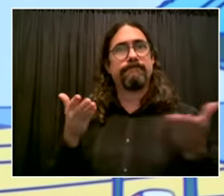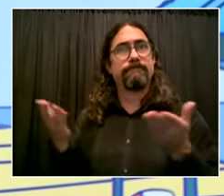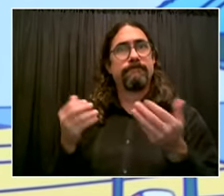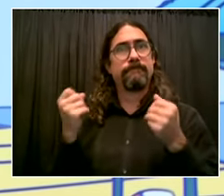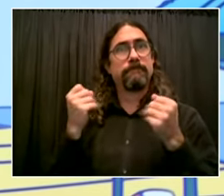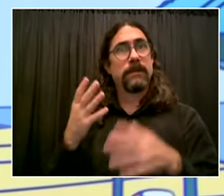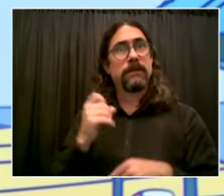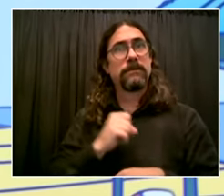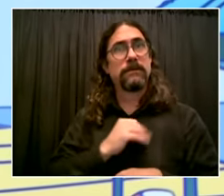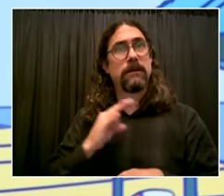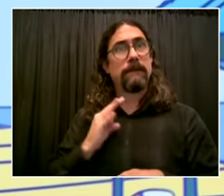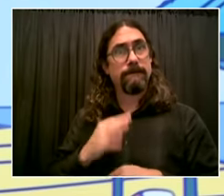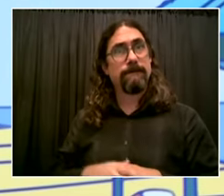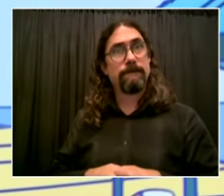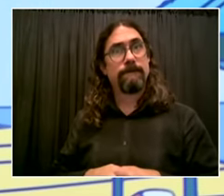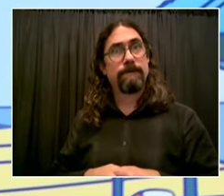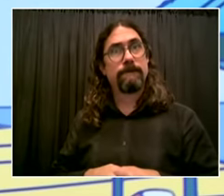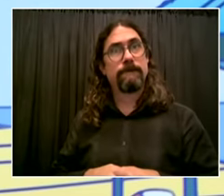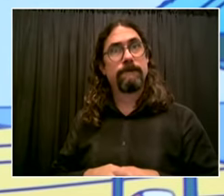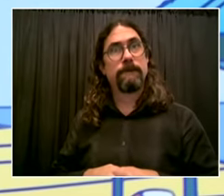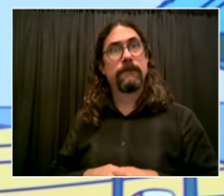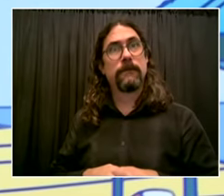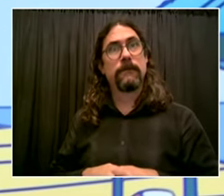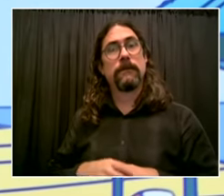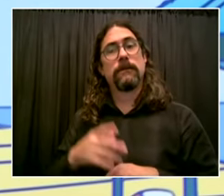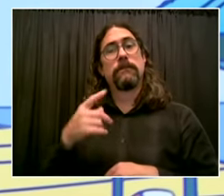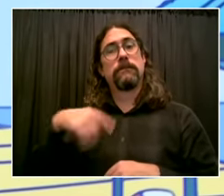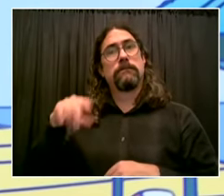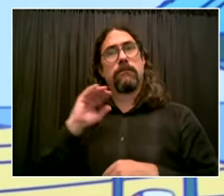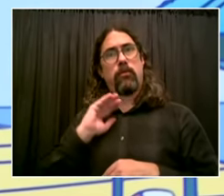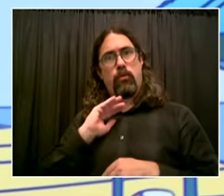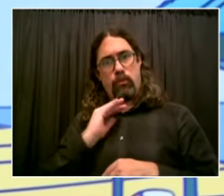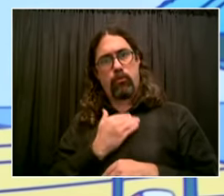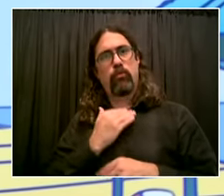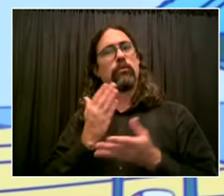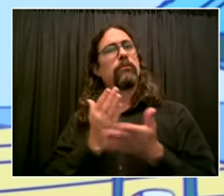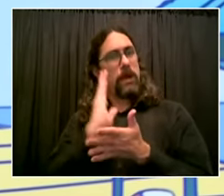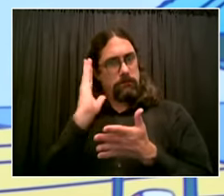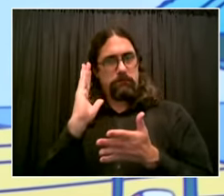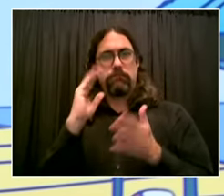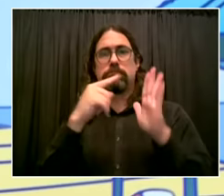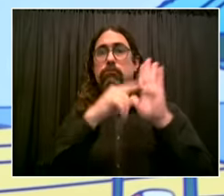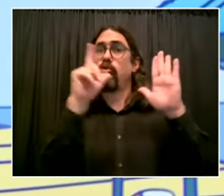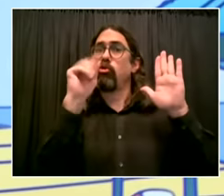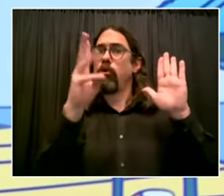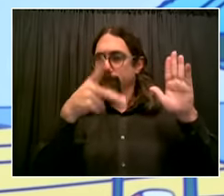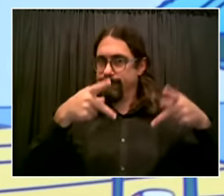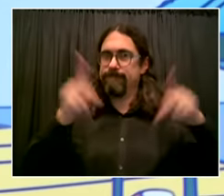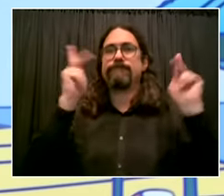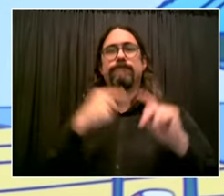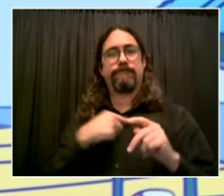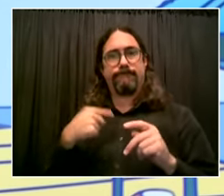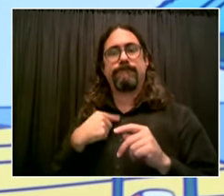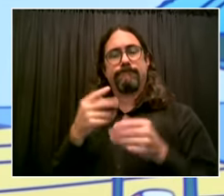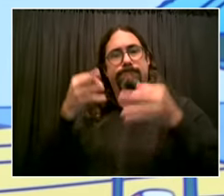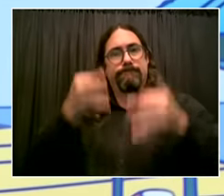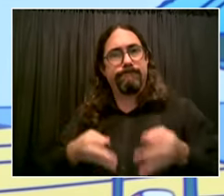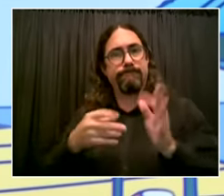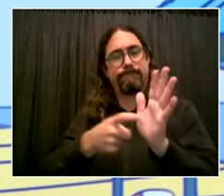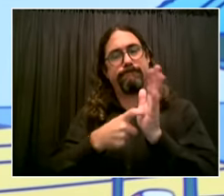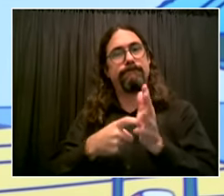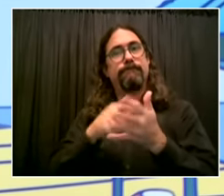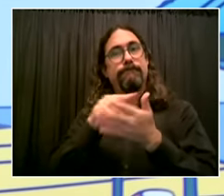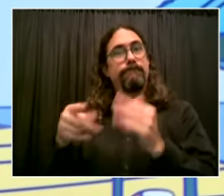conversations before the announcement and the moment i made the announcement we will go to impact bargaining immediately and that is starting